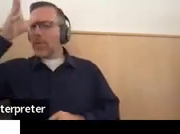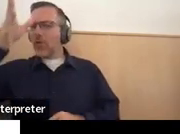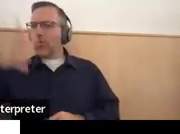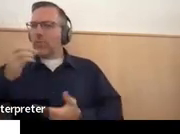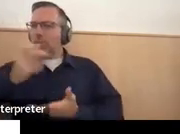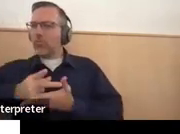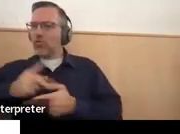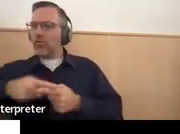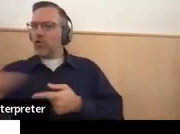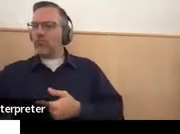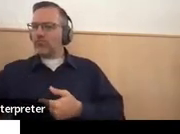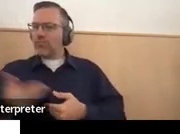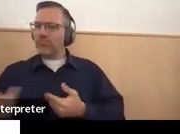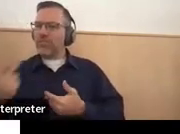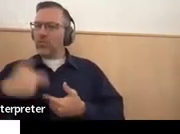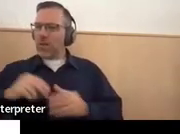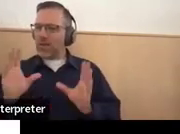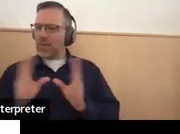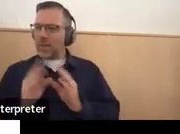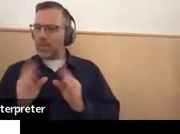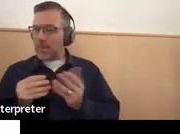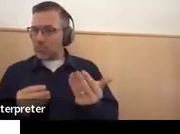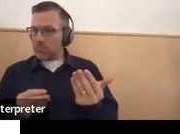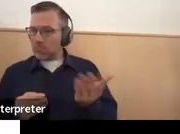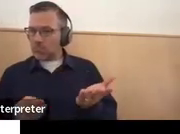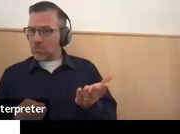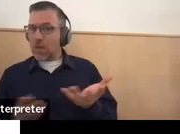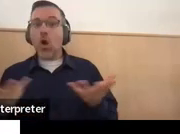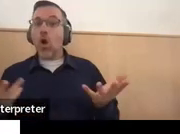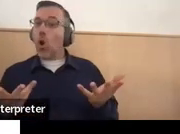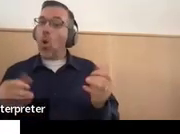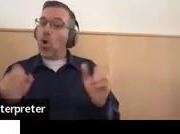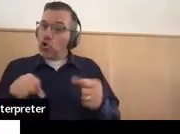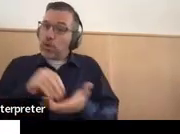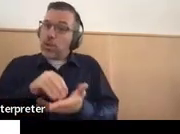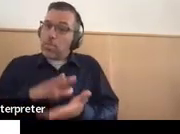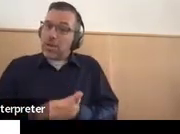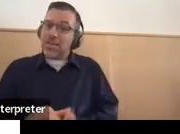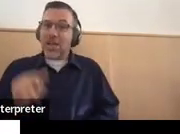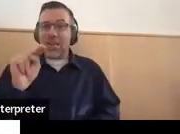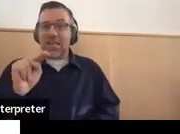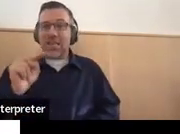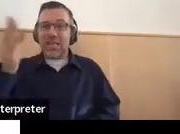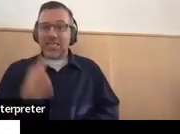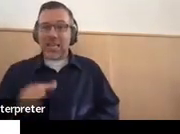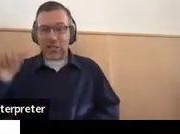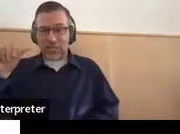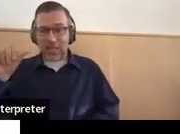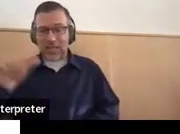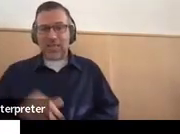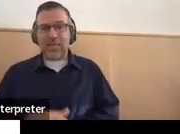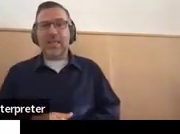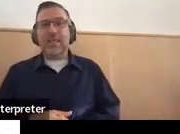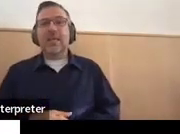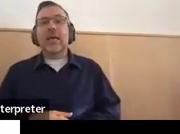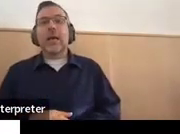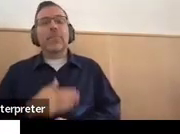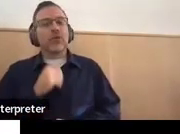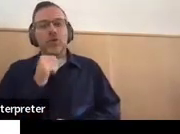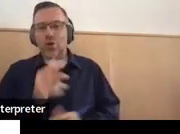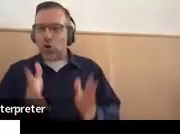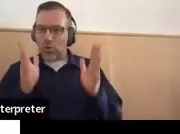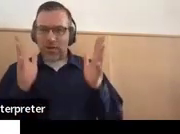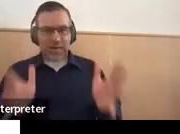et cetera? Or you can put an A. What you cannot do, please, is leave it blank.